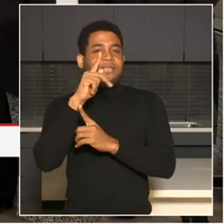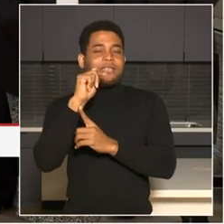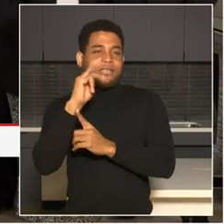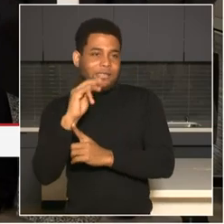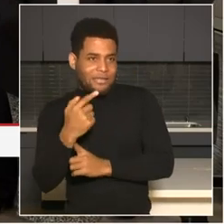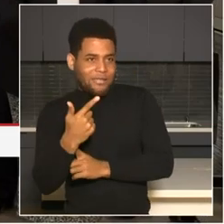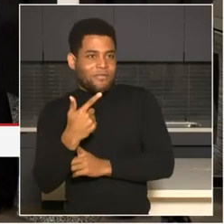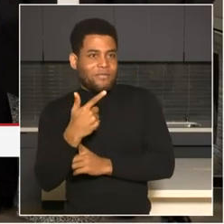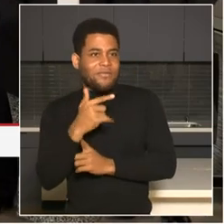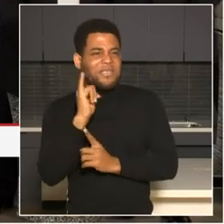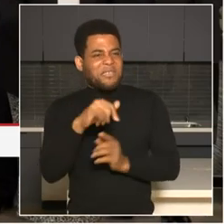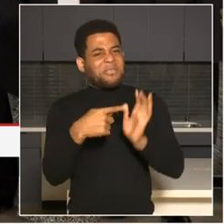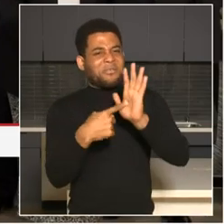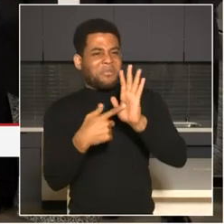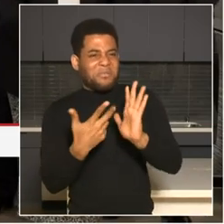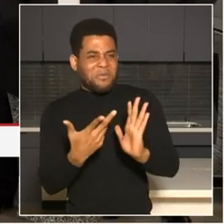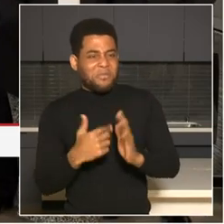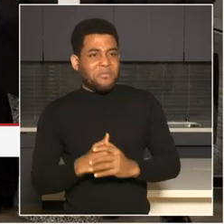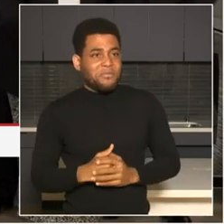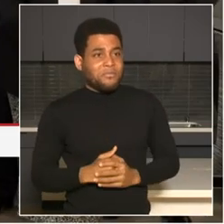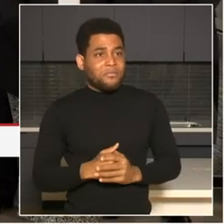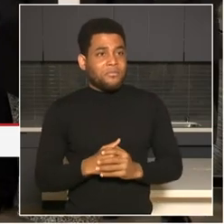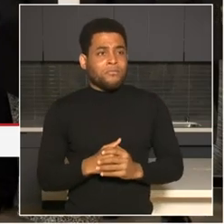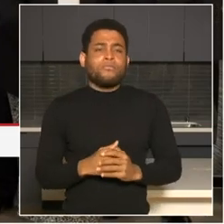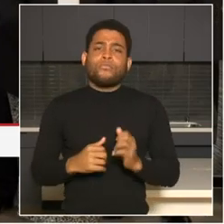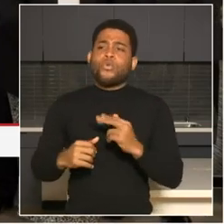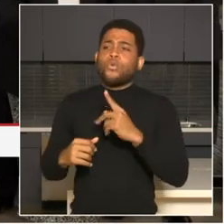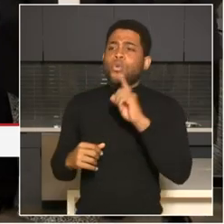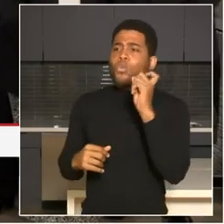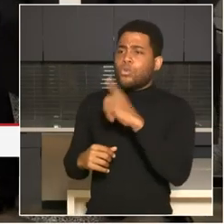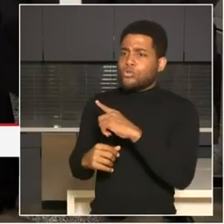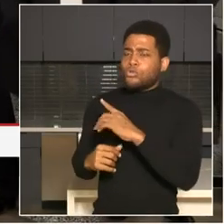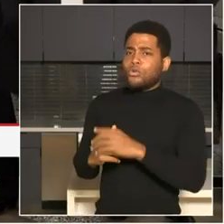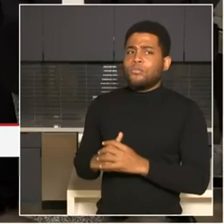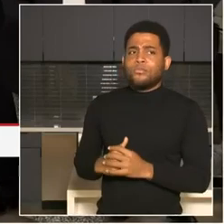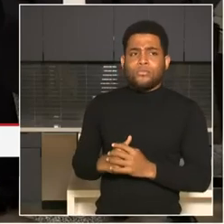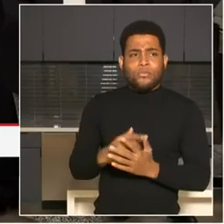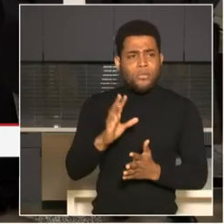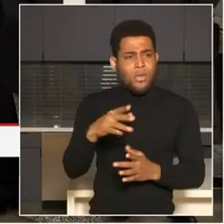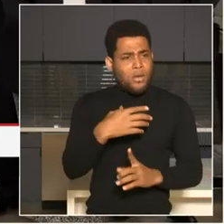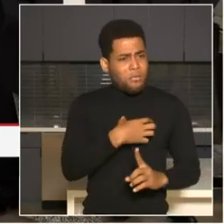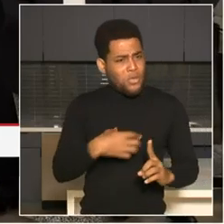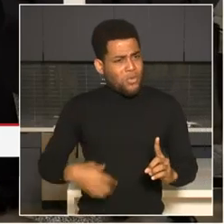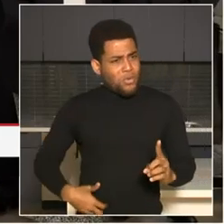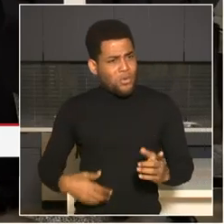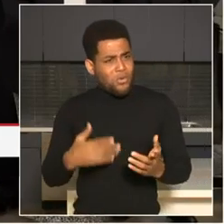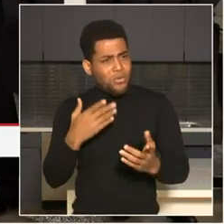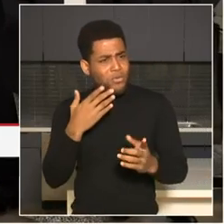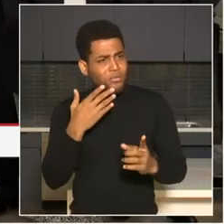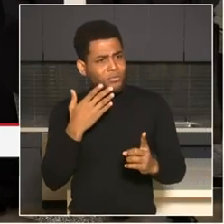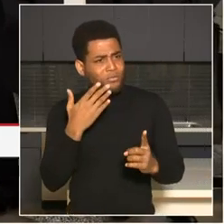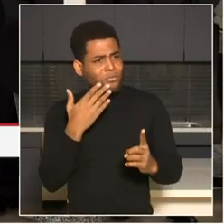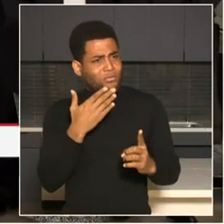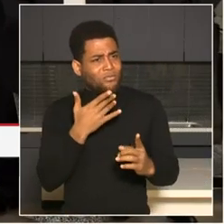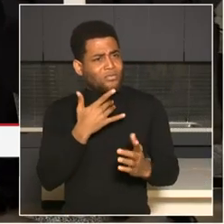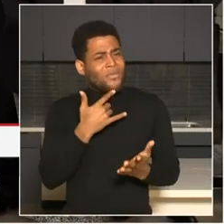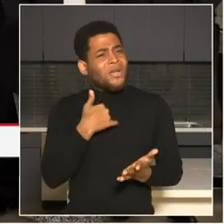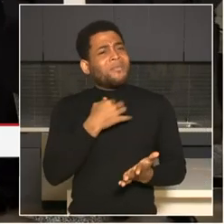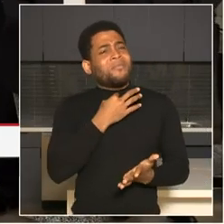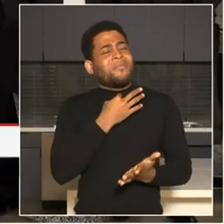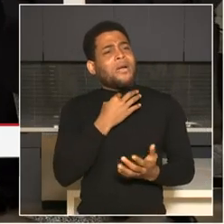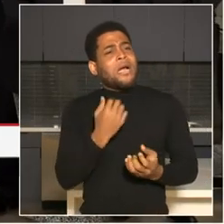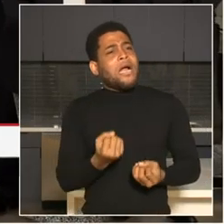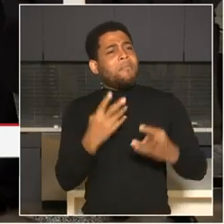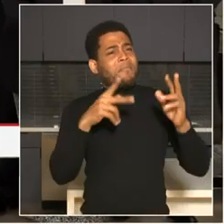raising their concerns and their words, calling it an alarming expansion of government surveillance with no oversight. Can you address